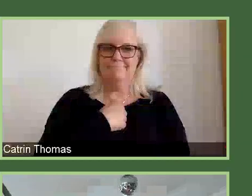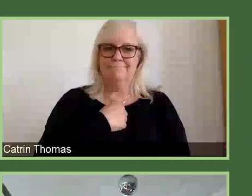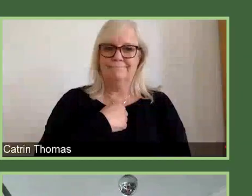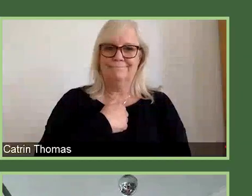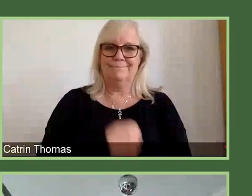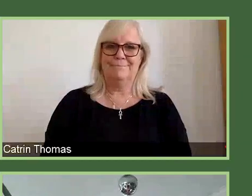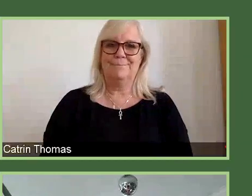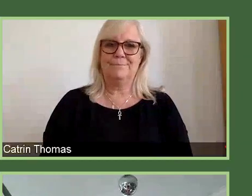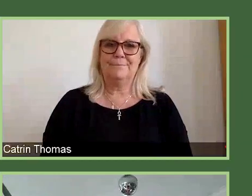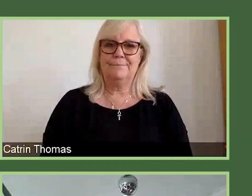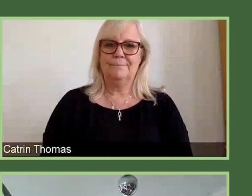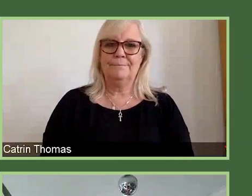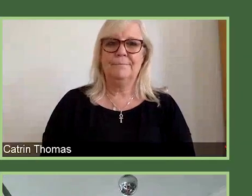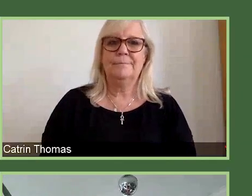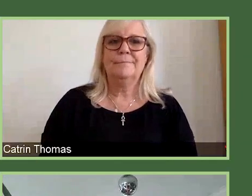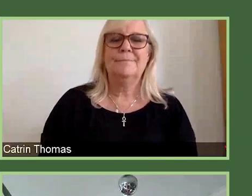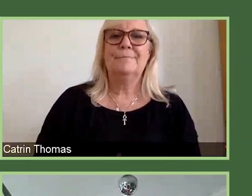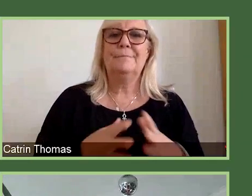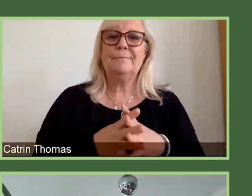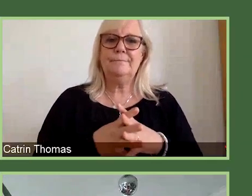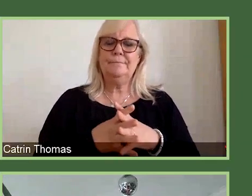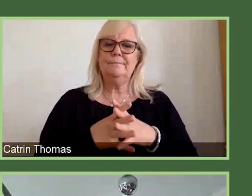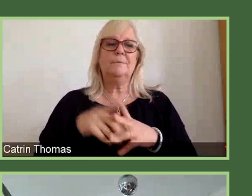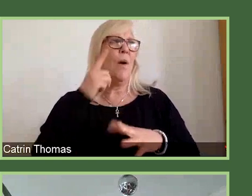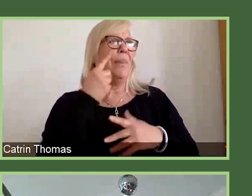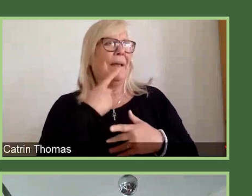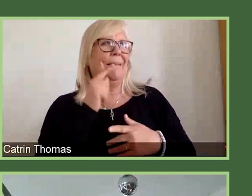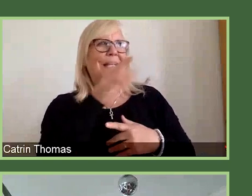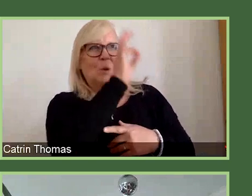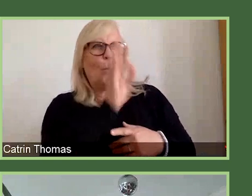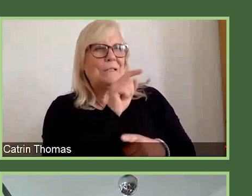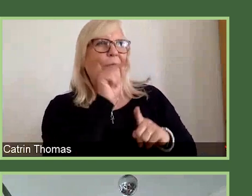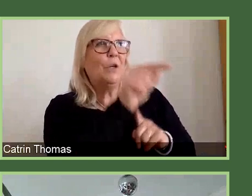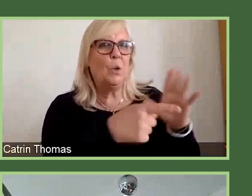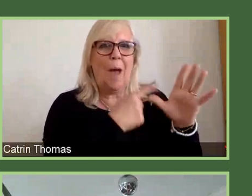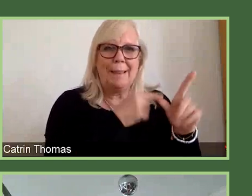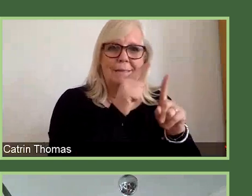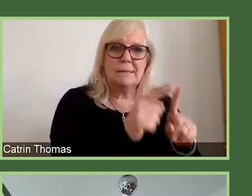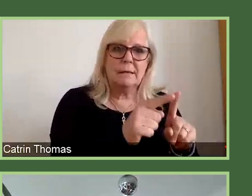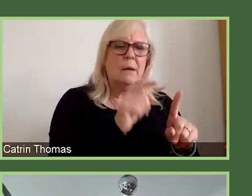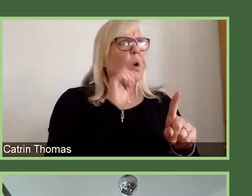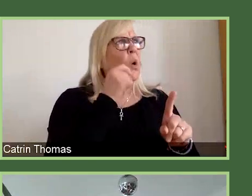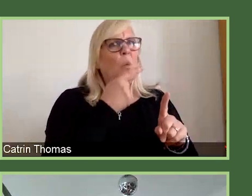So this one will be for you, Alison. Are you discouraging applications for smaller, shorter grants?